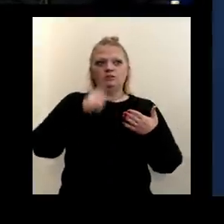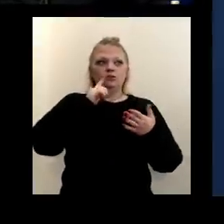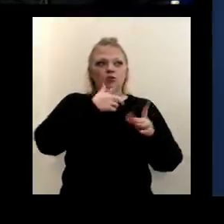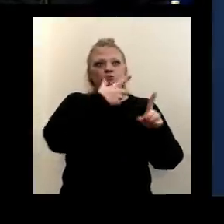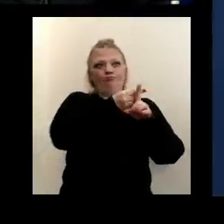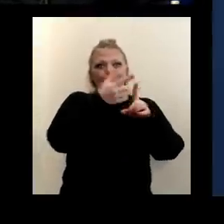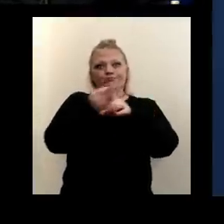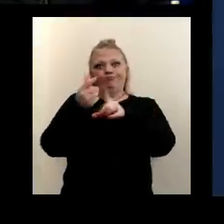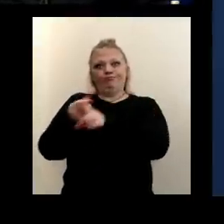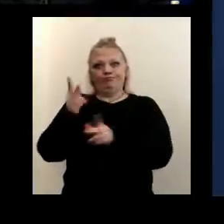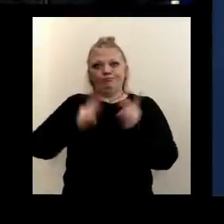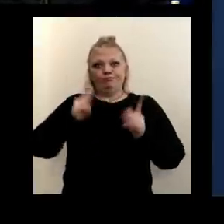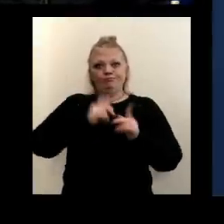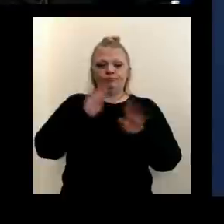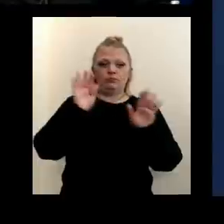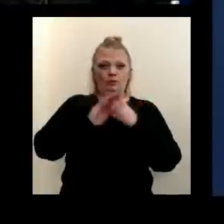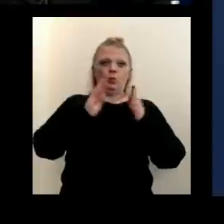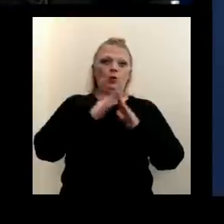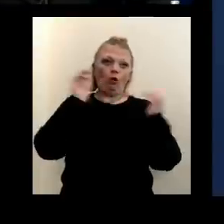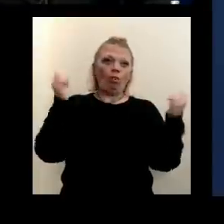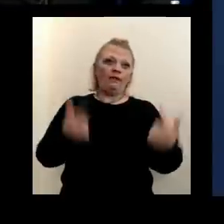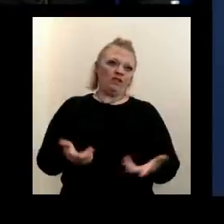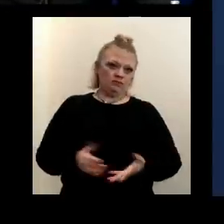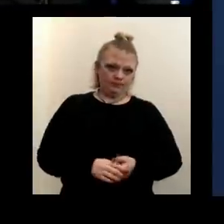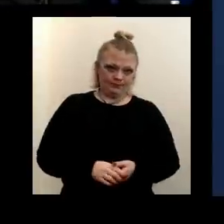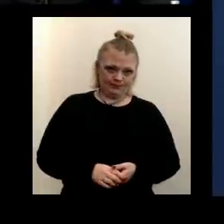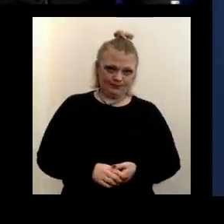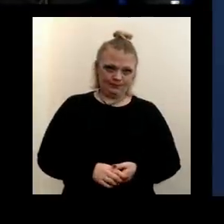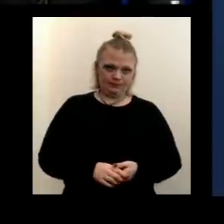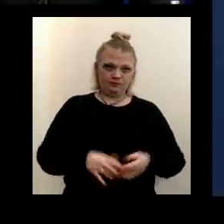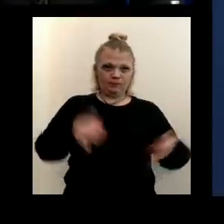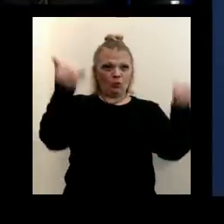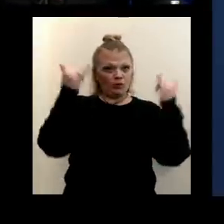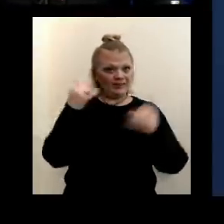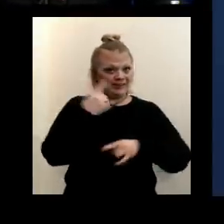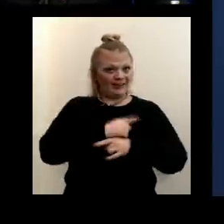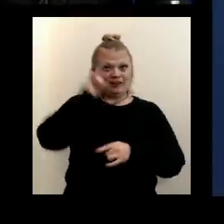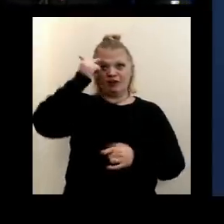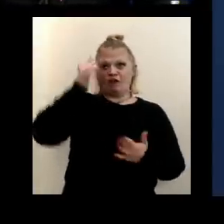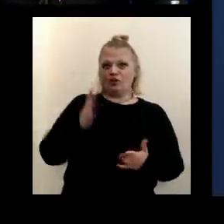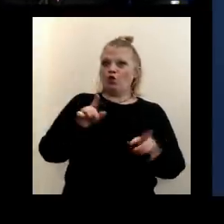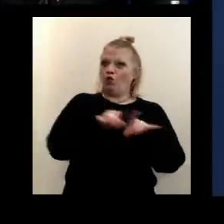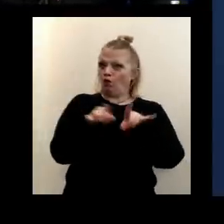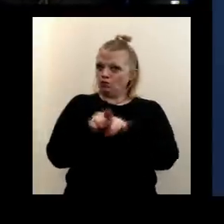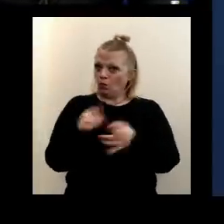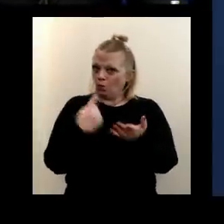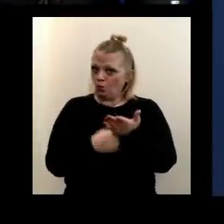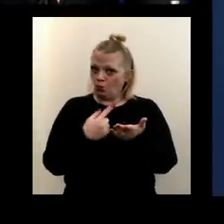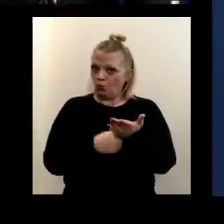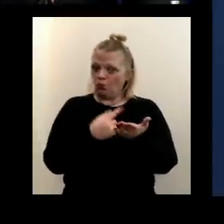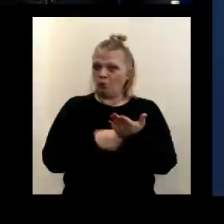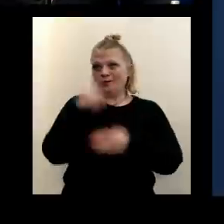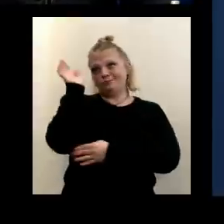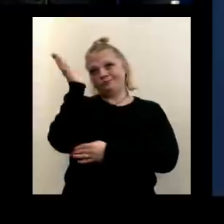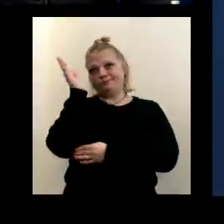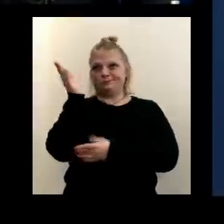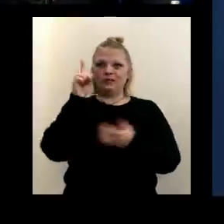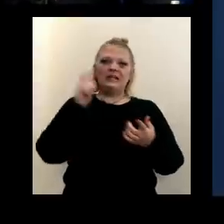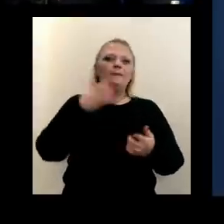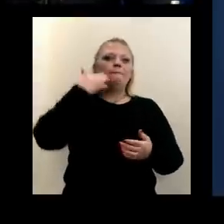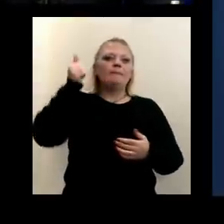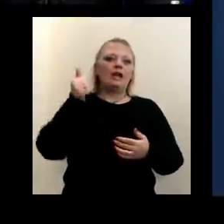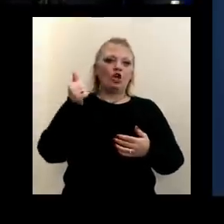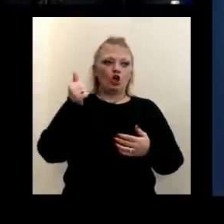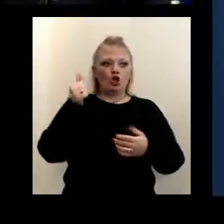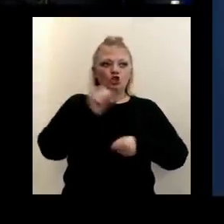in our community, all of us. Now, today, the governor also talked about how they need to do a better job of